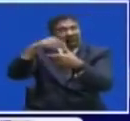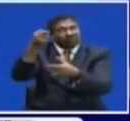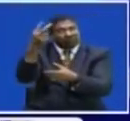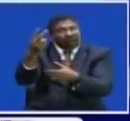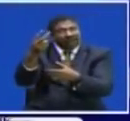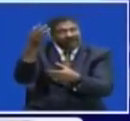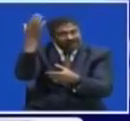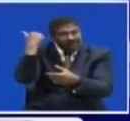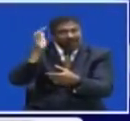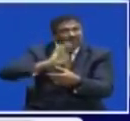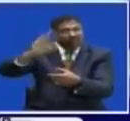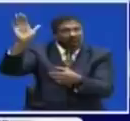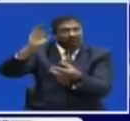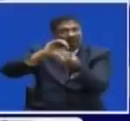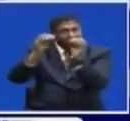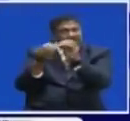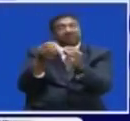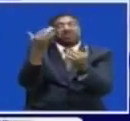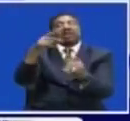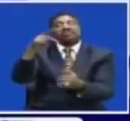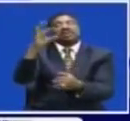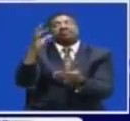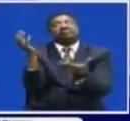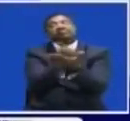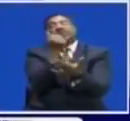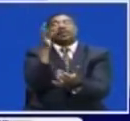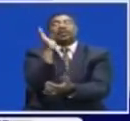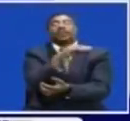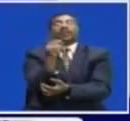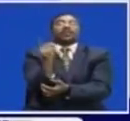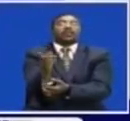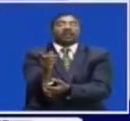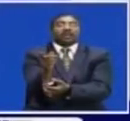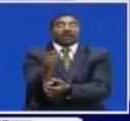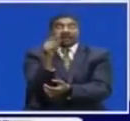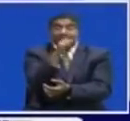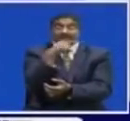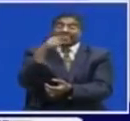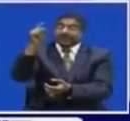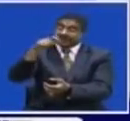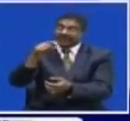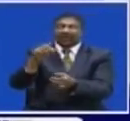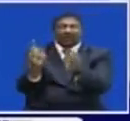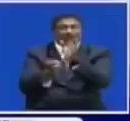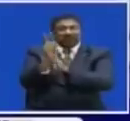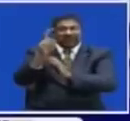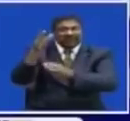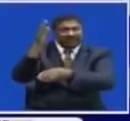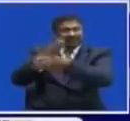to the opposition Meanwhile Mr. Kungo Has appealed to the government To speed up the process Of constructing a university In